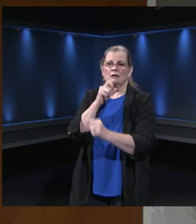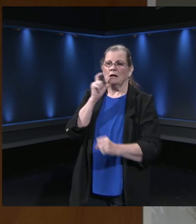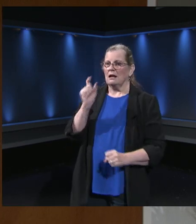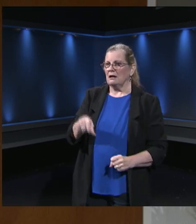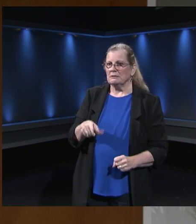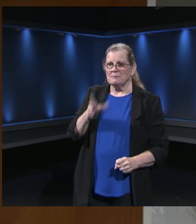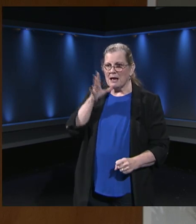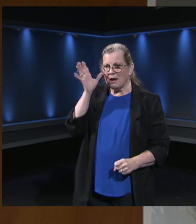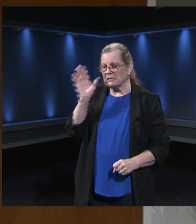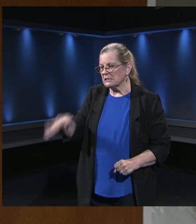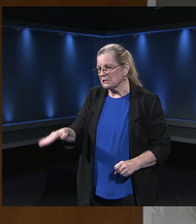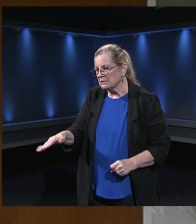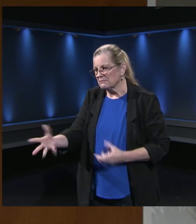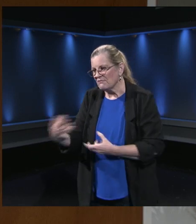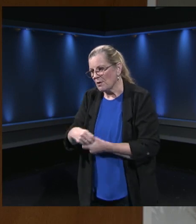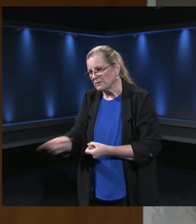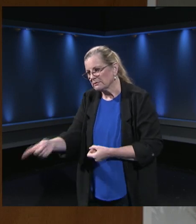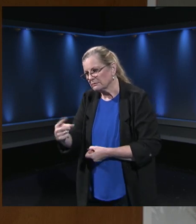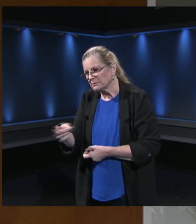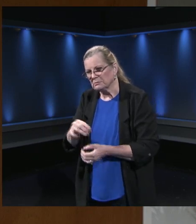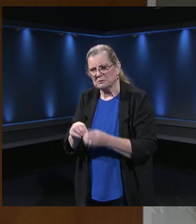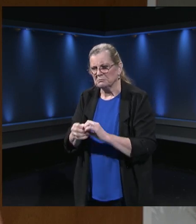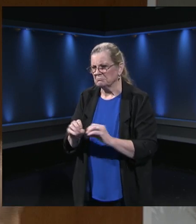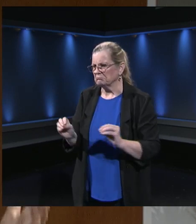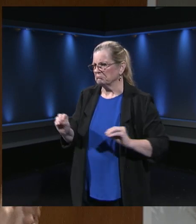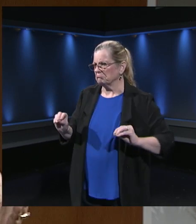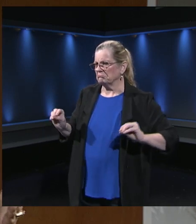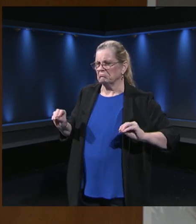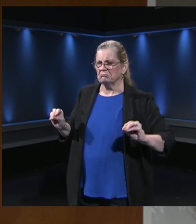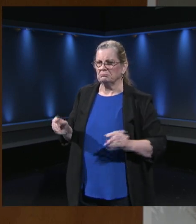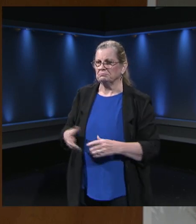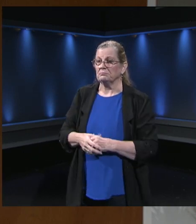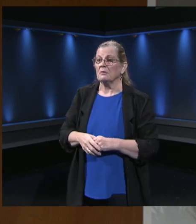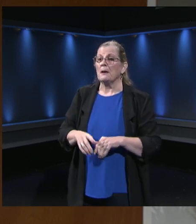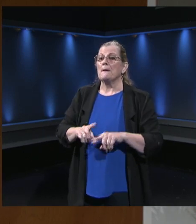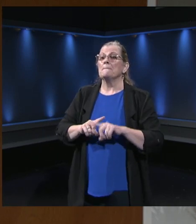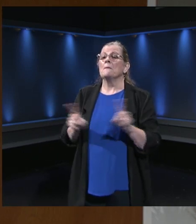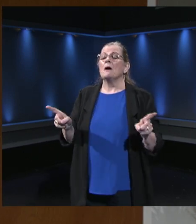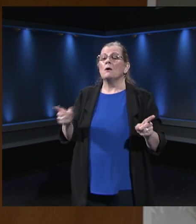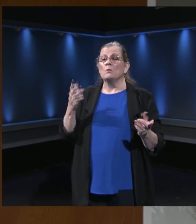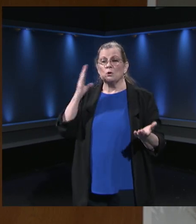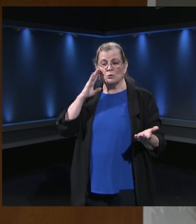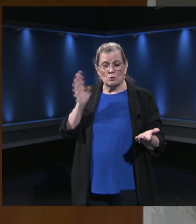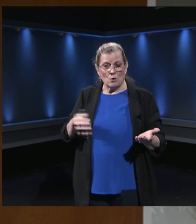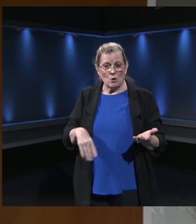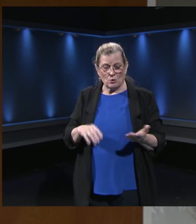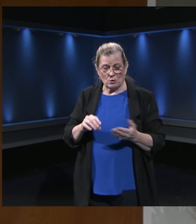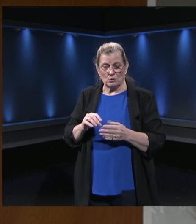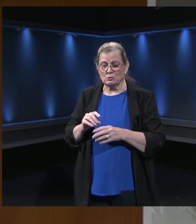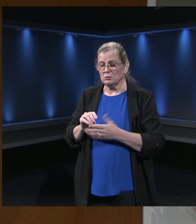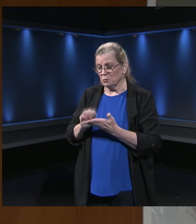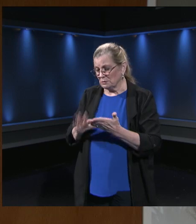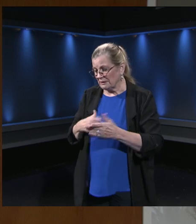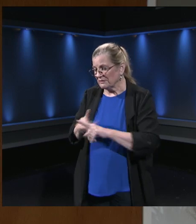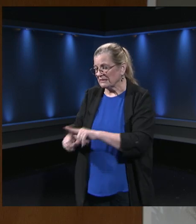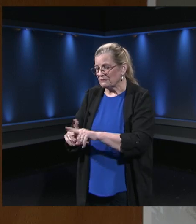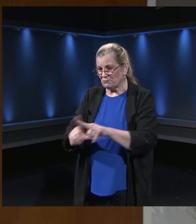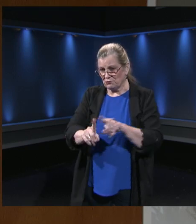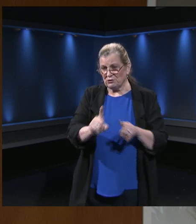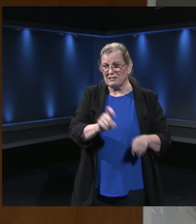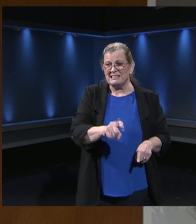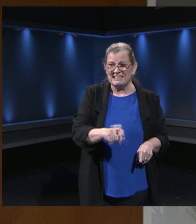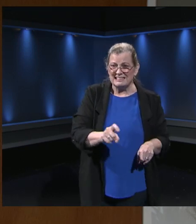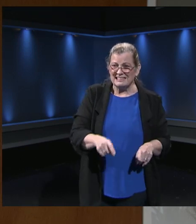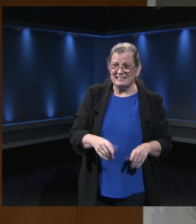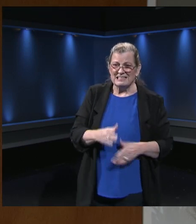However, we know that our students have lots of needs, all types of needs. And so if you are struggling, if you find that